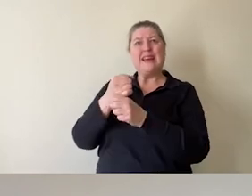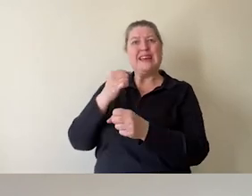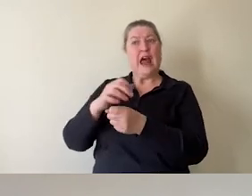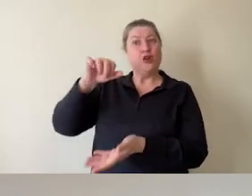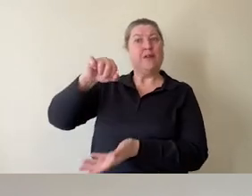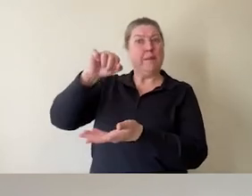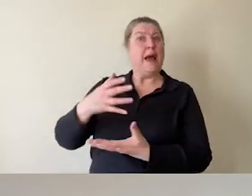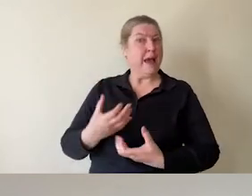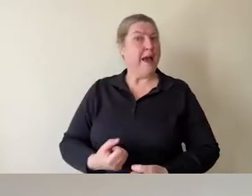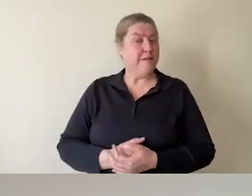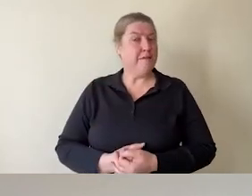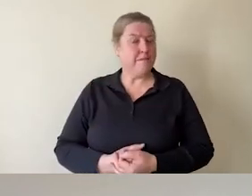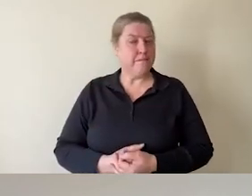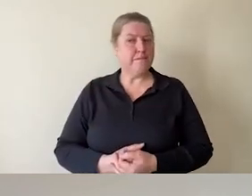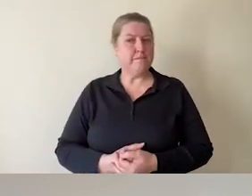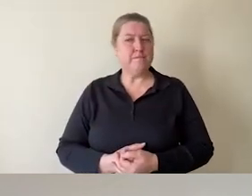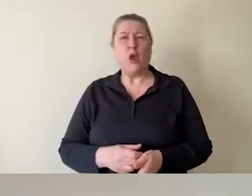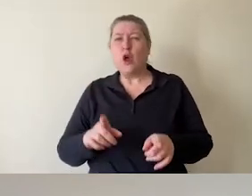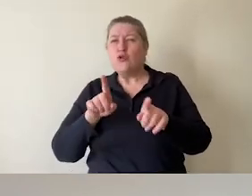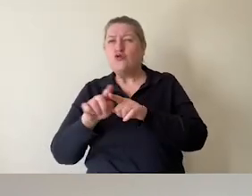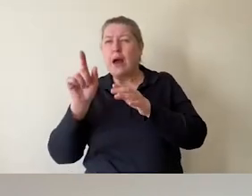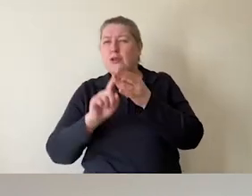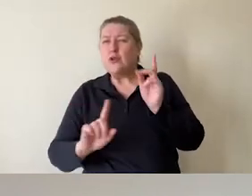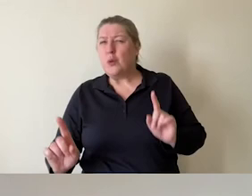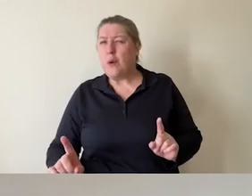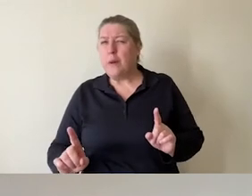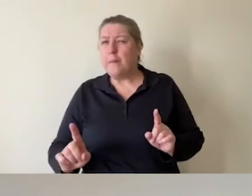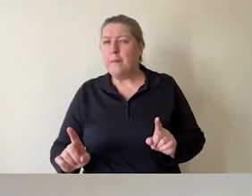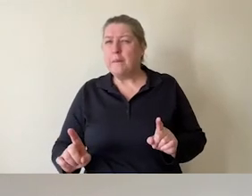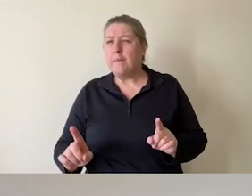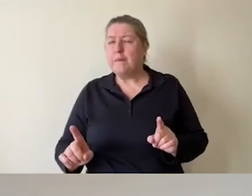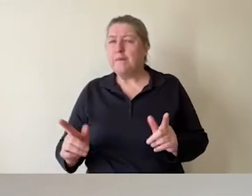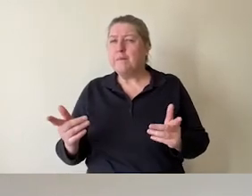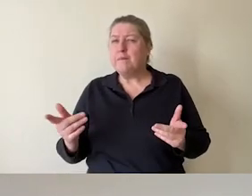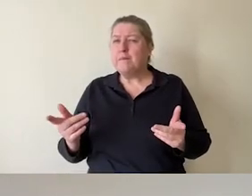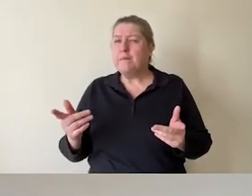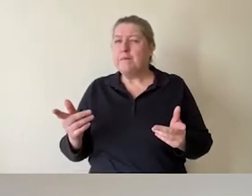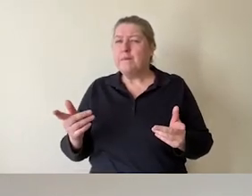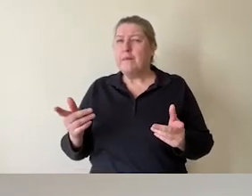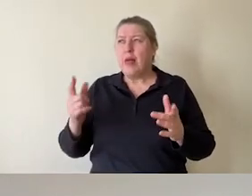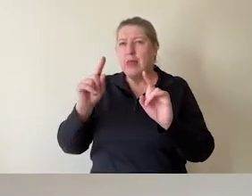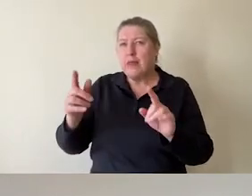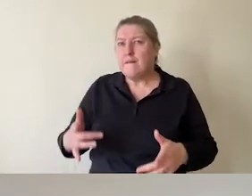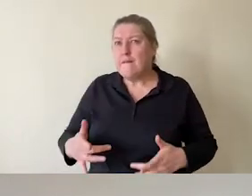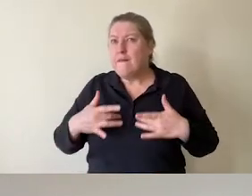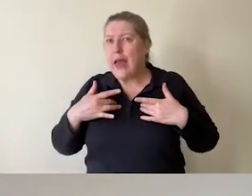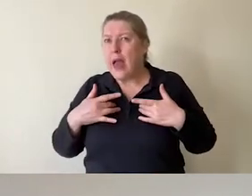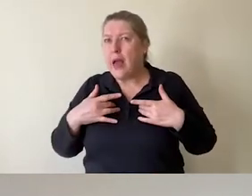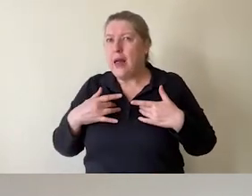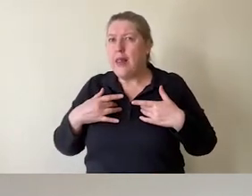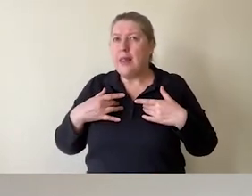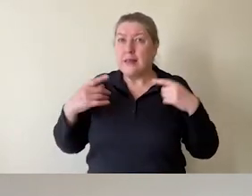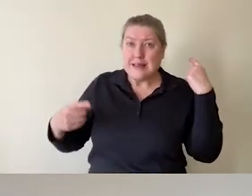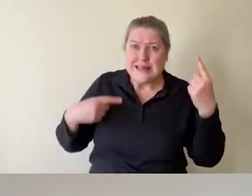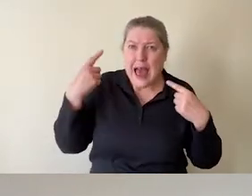What I'm trying to do with these resources is to bring the feel, the sound,